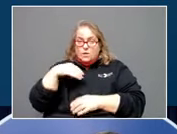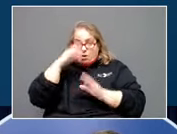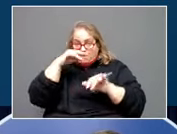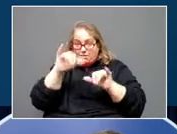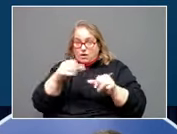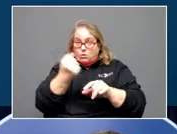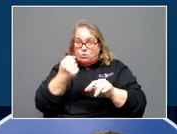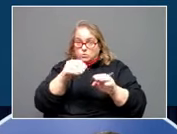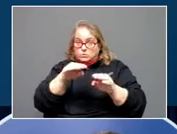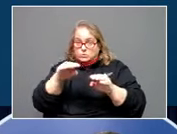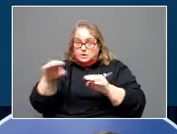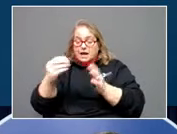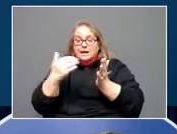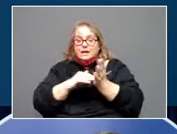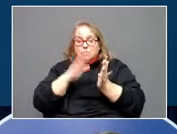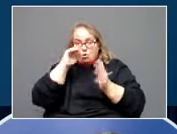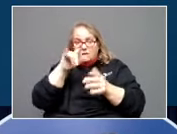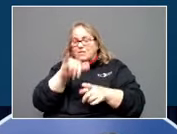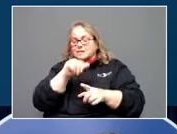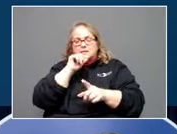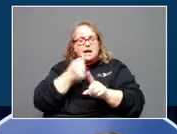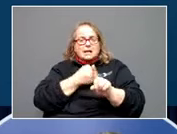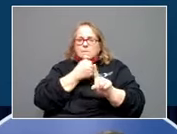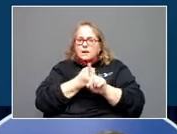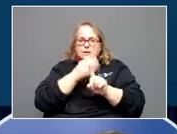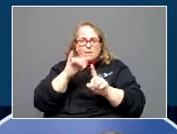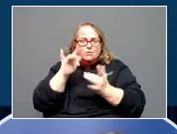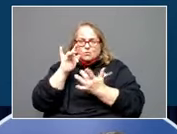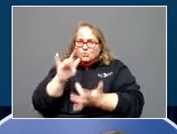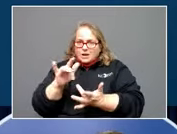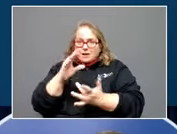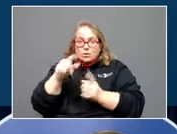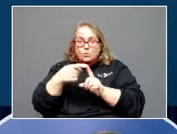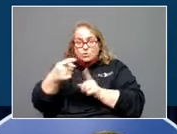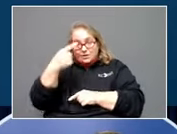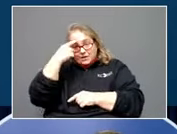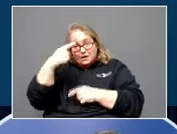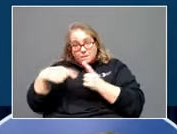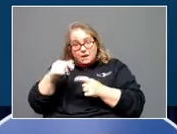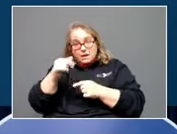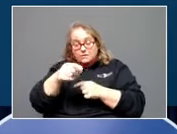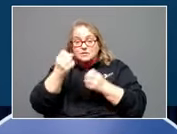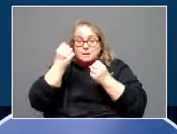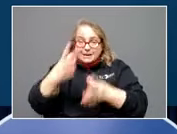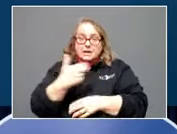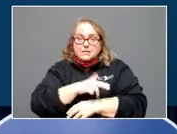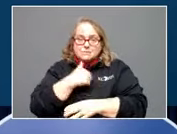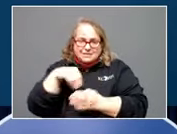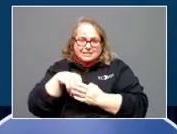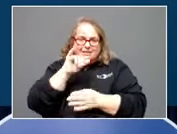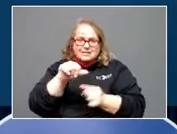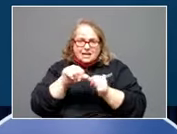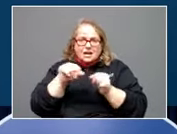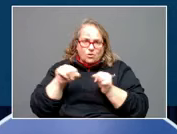we hope that this isn't impacted by the tornadoes. And when you think about it, there's a number of hospitals in these areas.